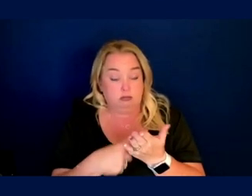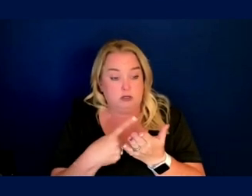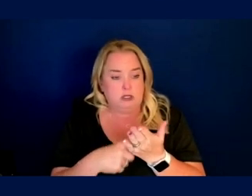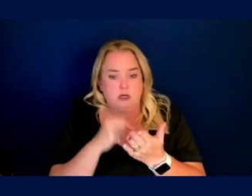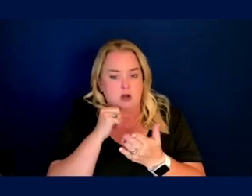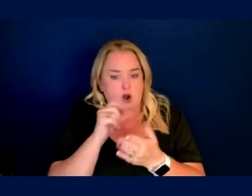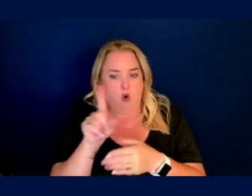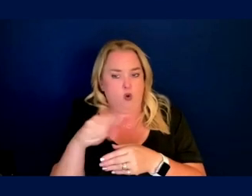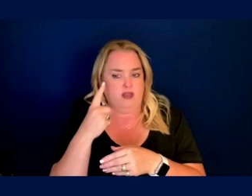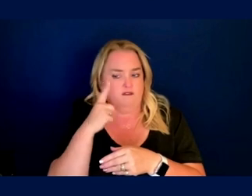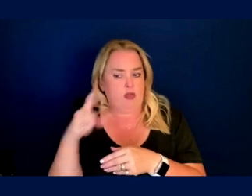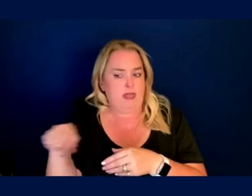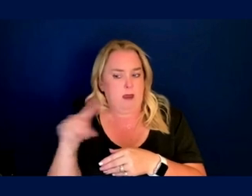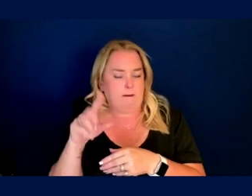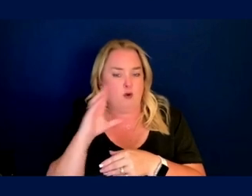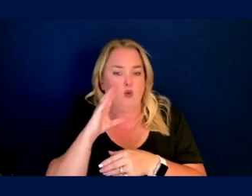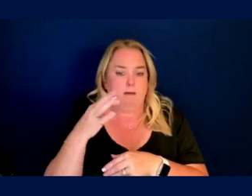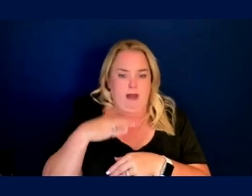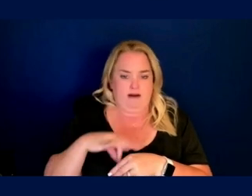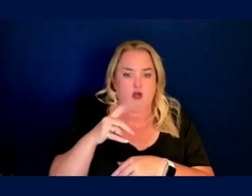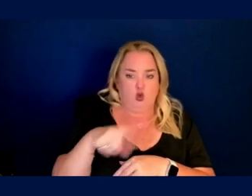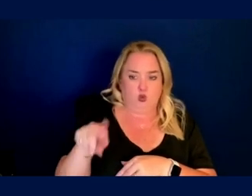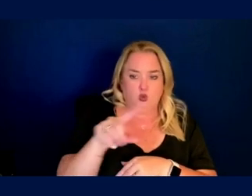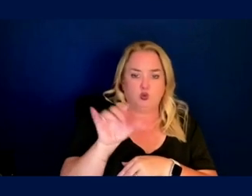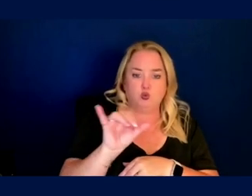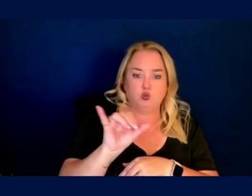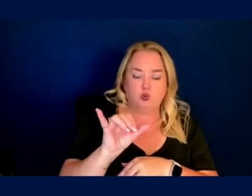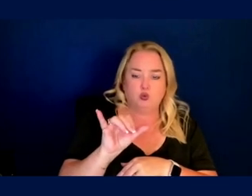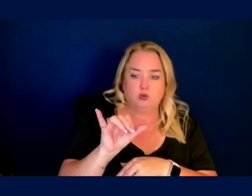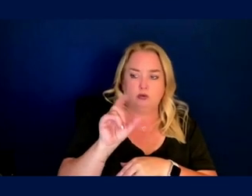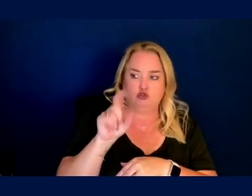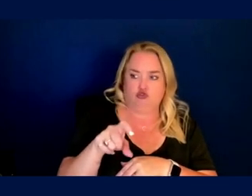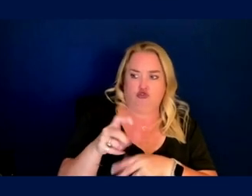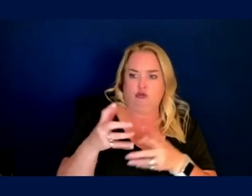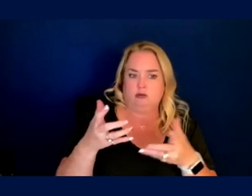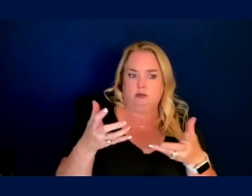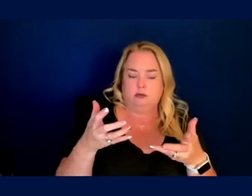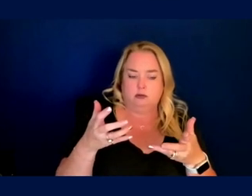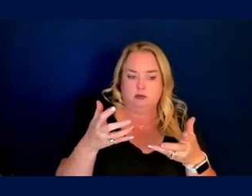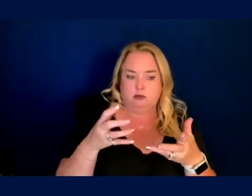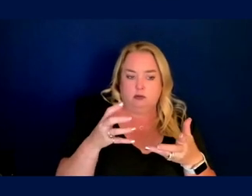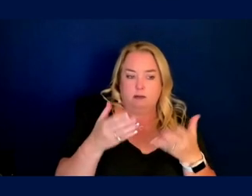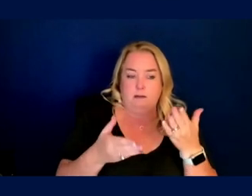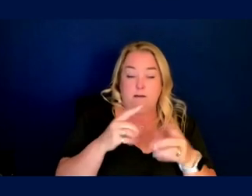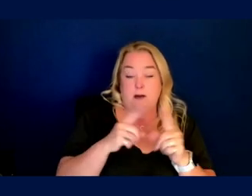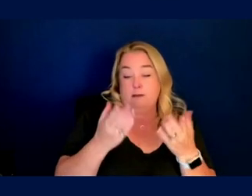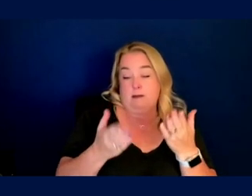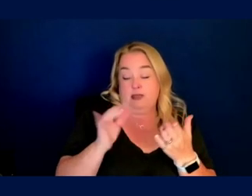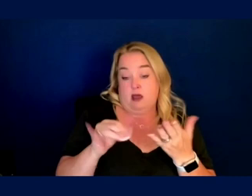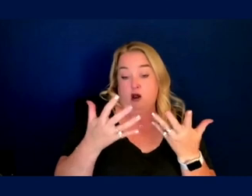benefits everyone. You should have done it anyway. It's just that maybe that's the thing that forces the issue.